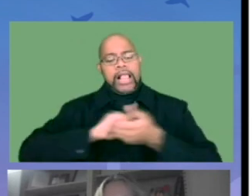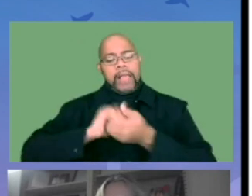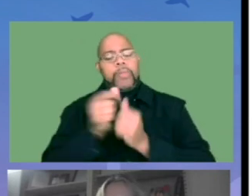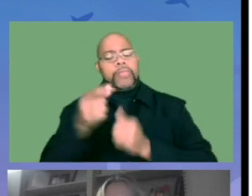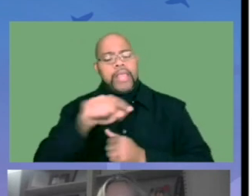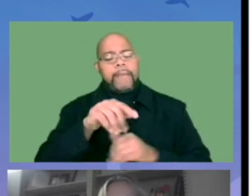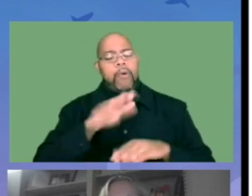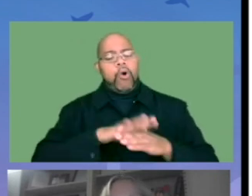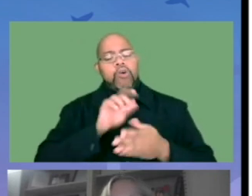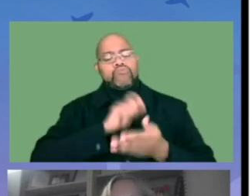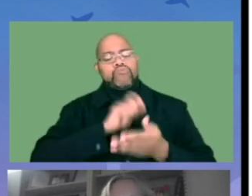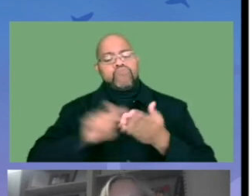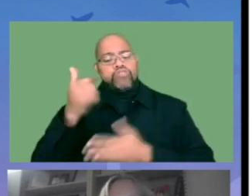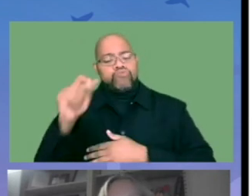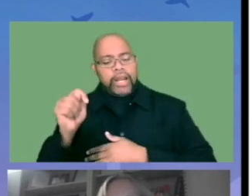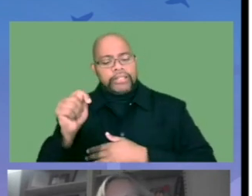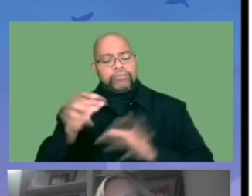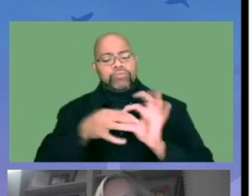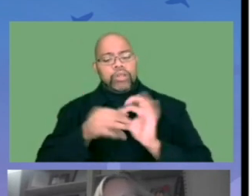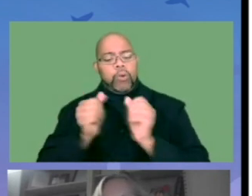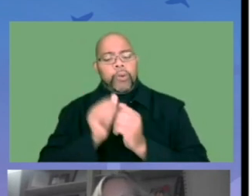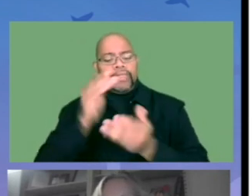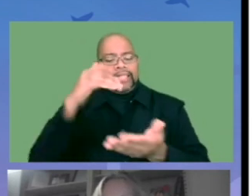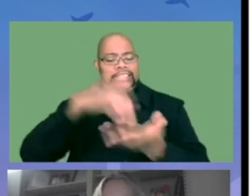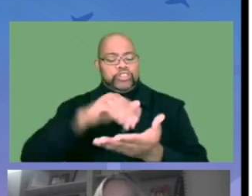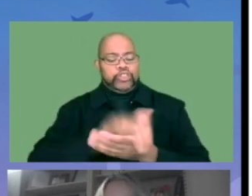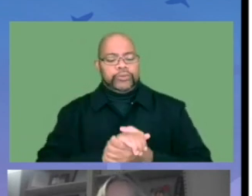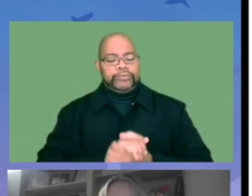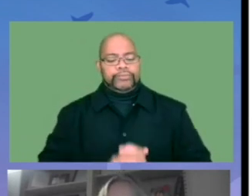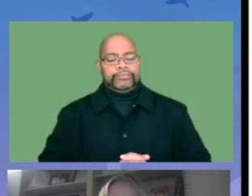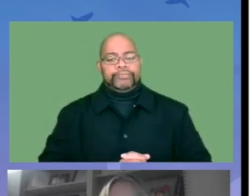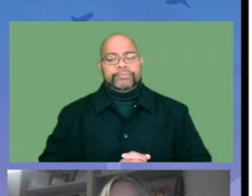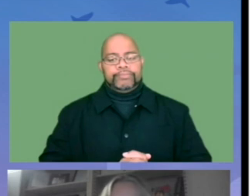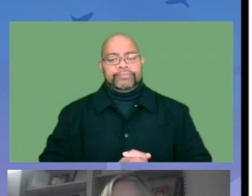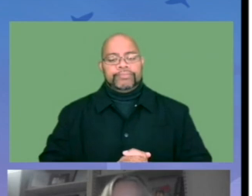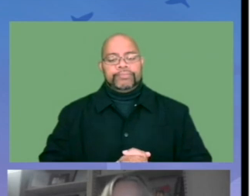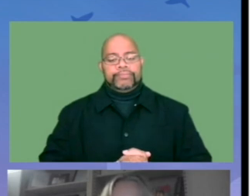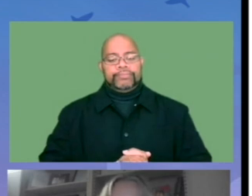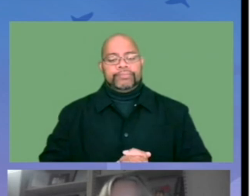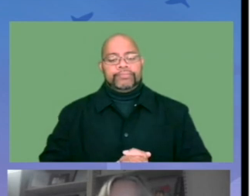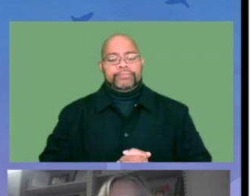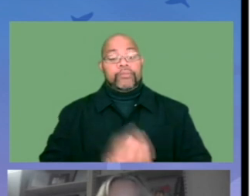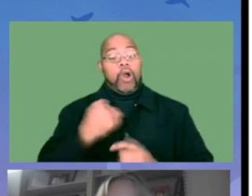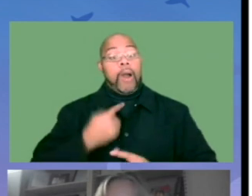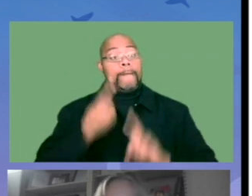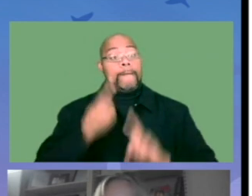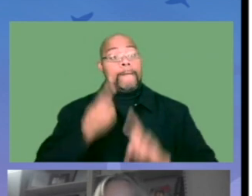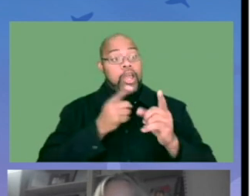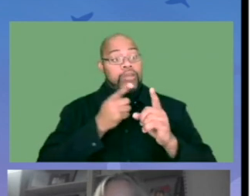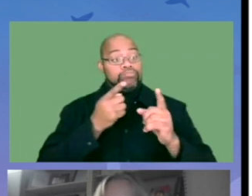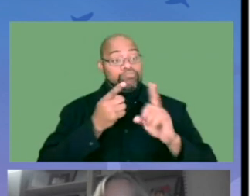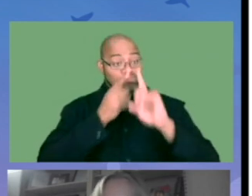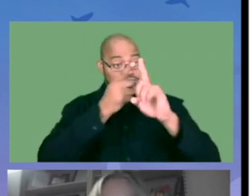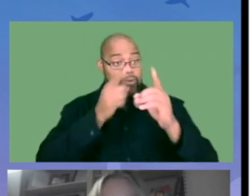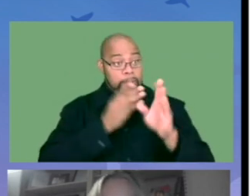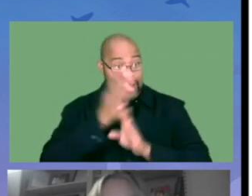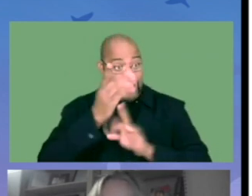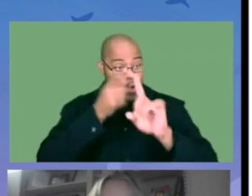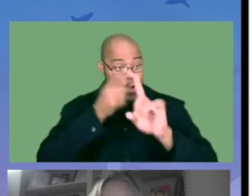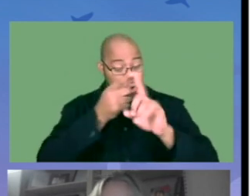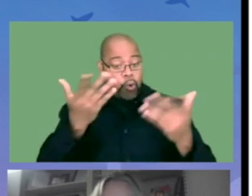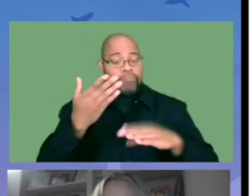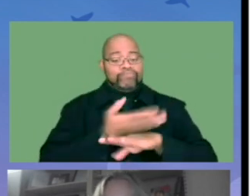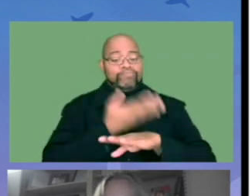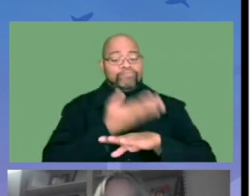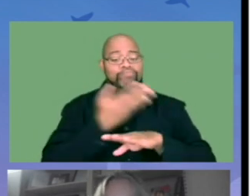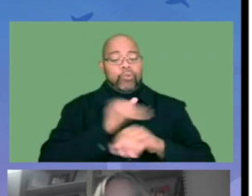then we are also going to be rolling out a study on mental health awareness training that focuses on culturally responsive practices and reducing